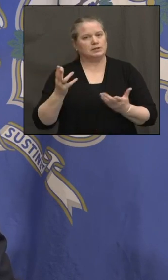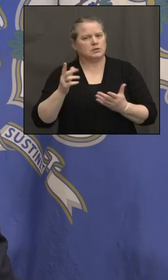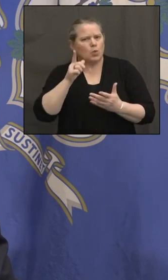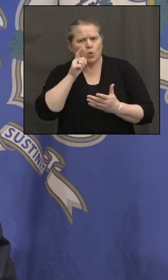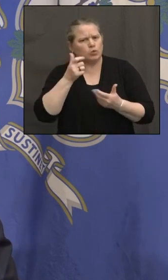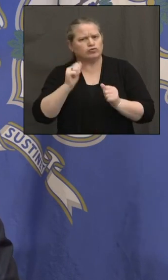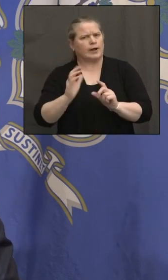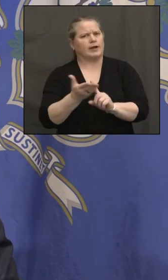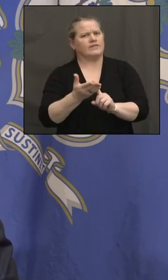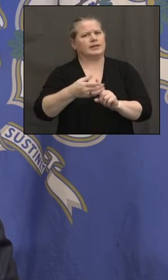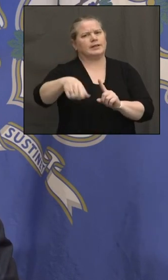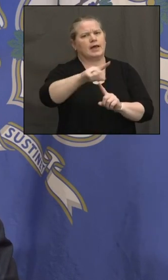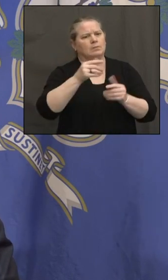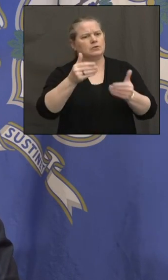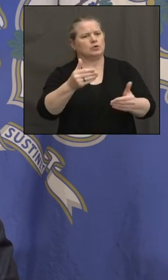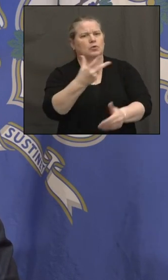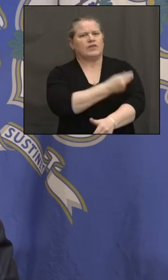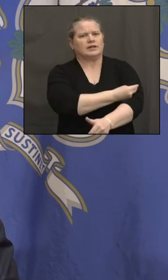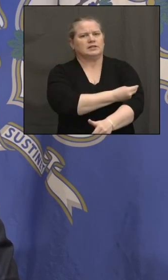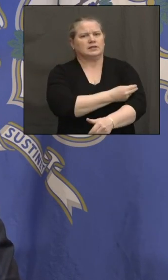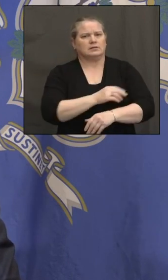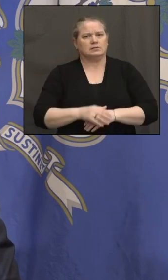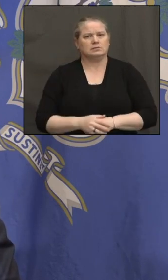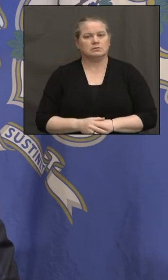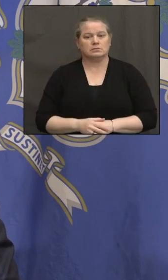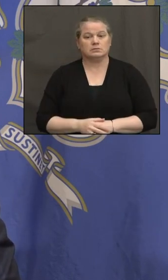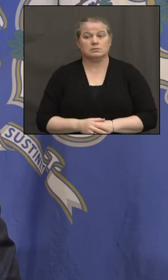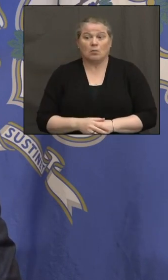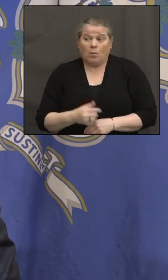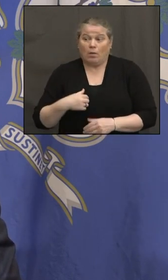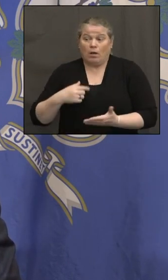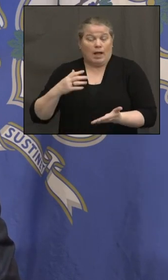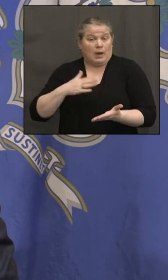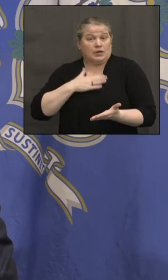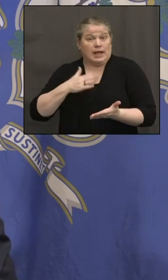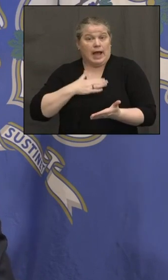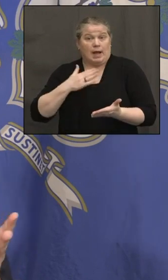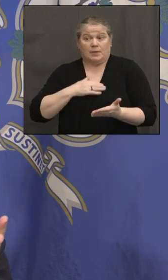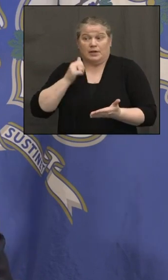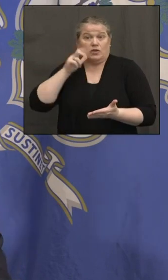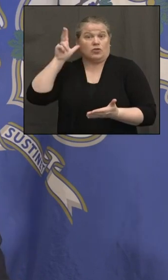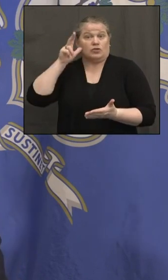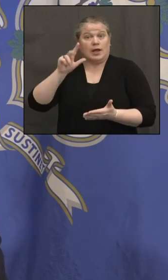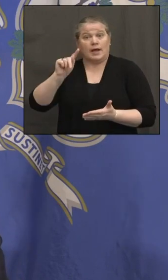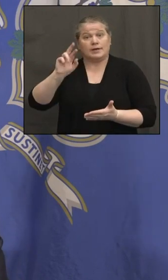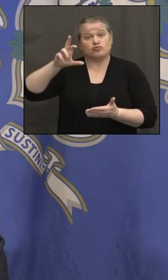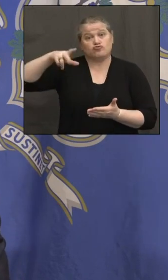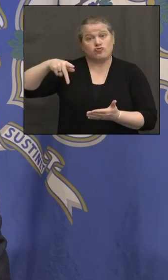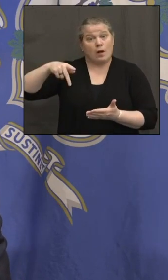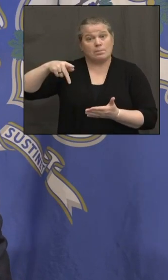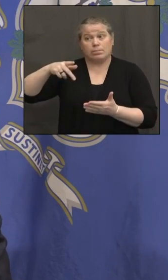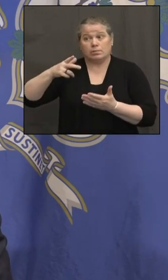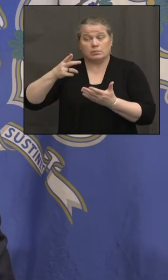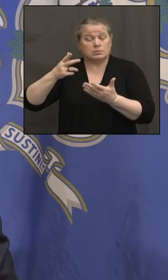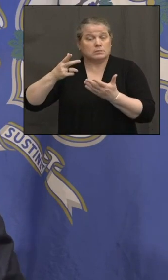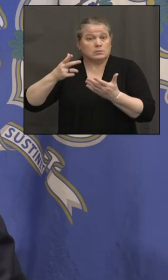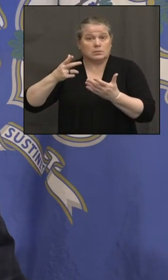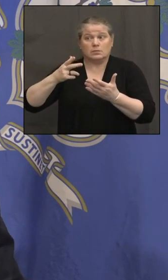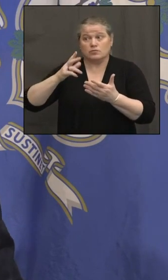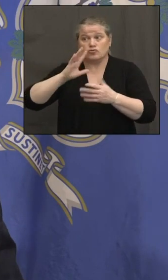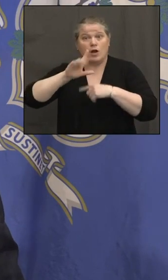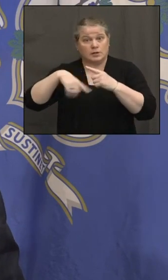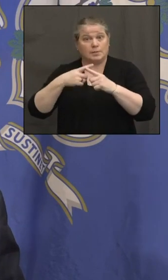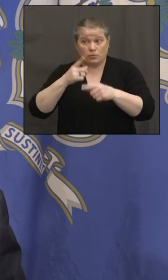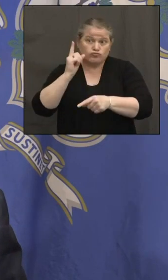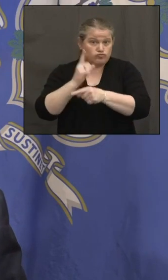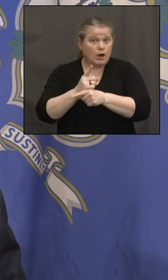spoke out the other day and said it's the right thing to do. And look, we politicize masks. We cannot politicize vaccinations. mean,